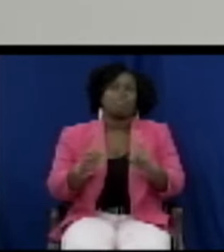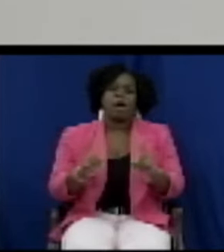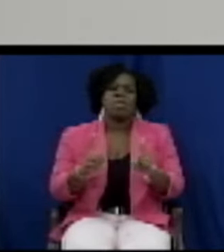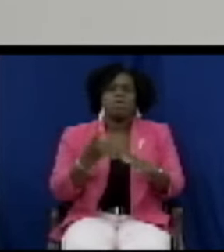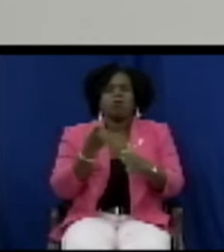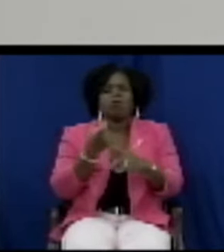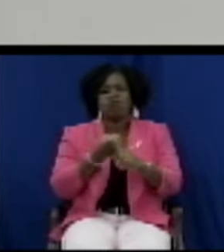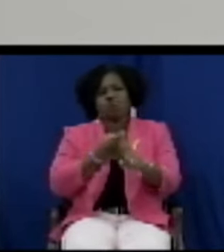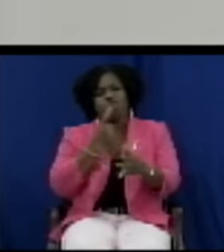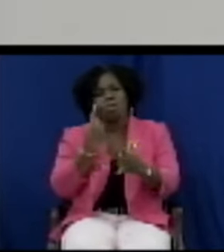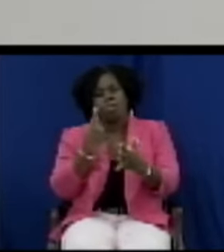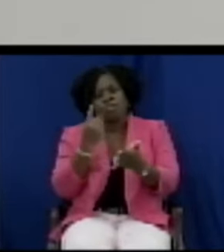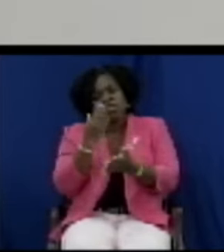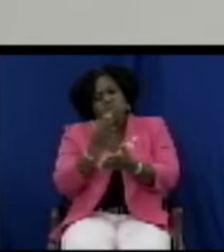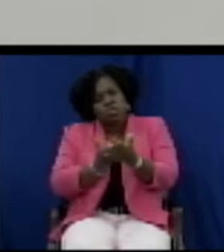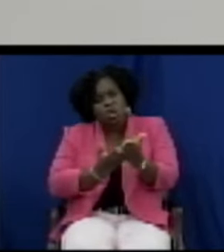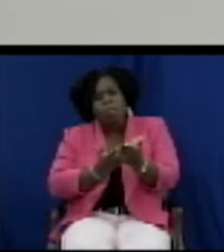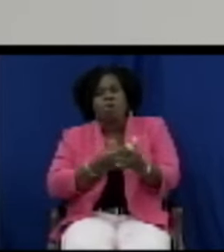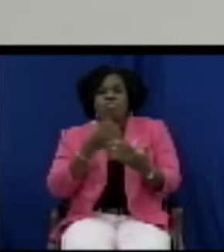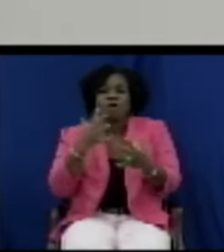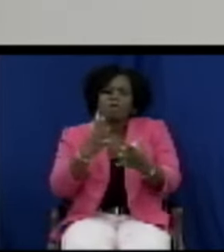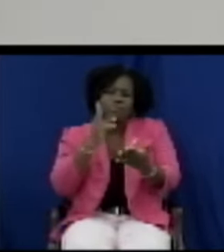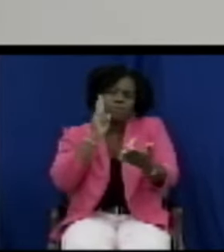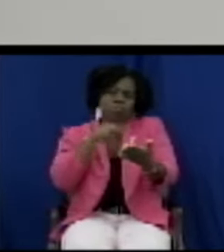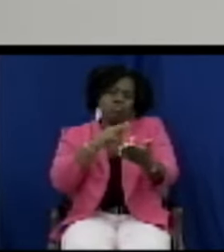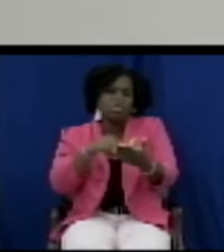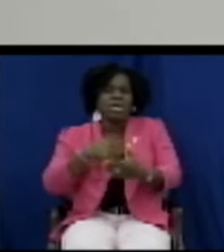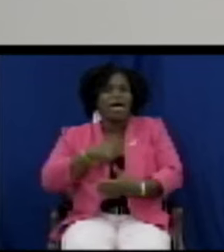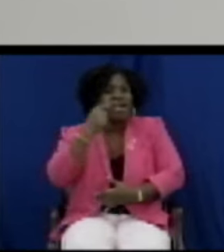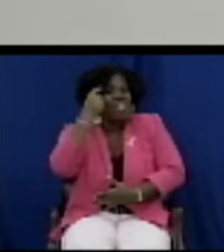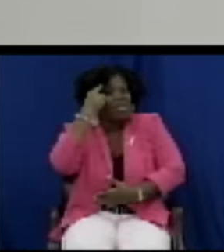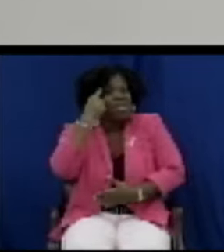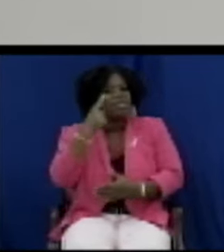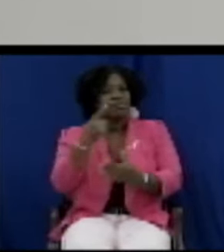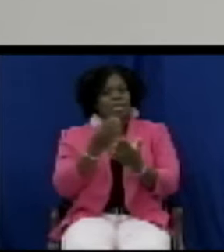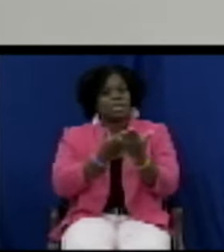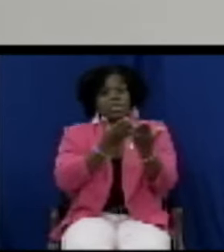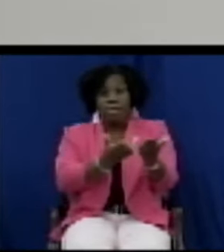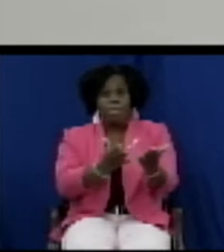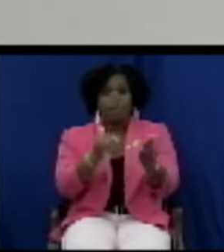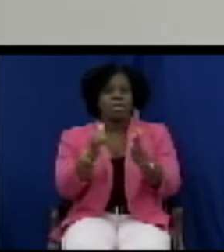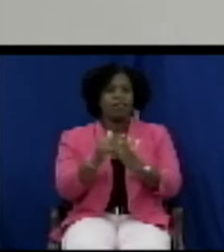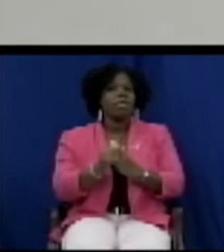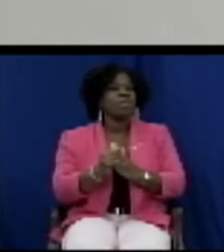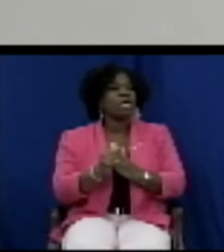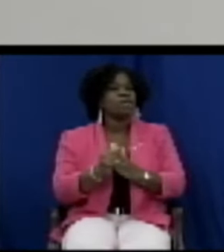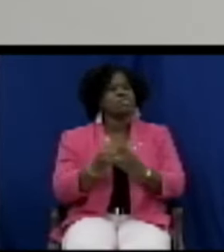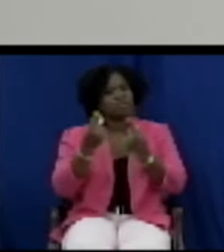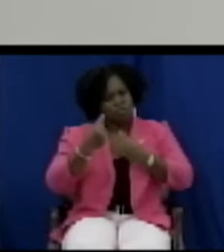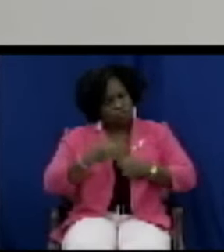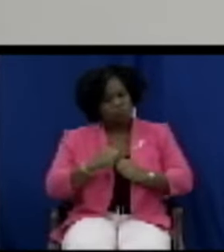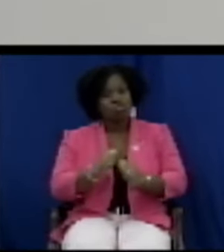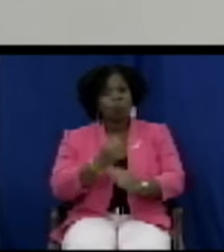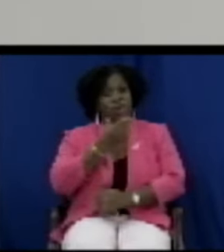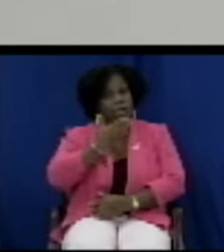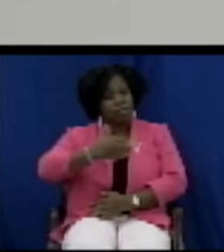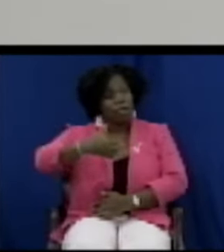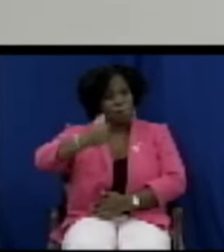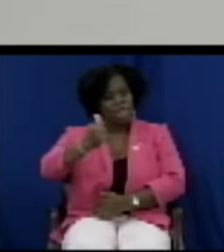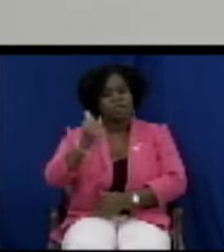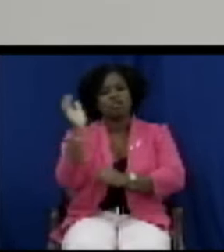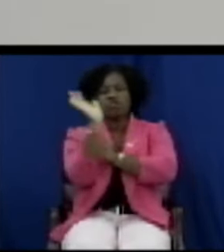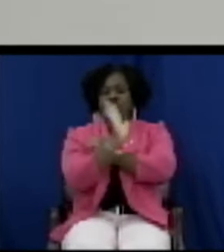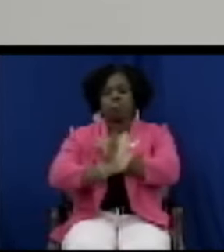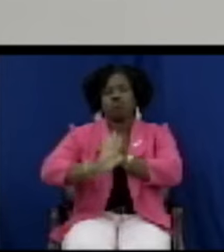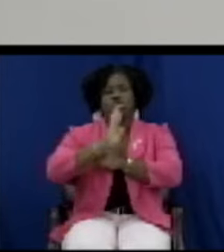what I would have gleaned from the bill I think it is a bill that is trying its utmost to protect all